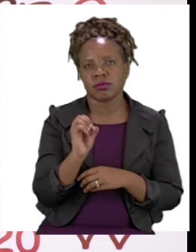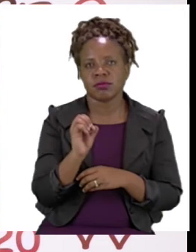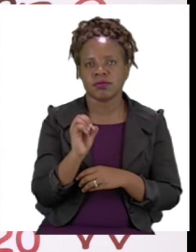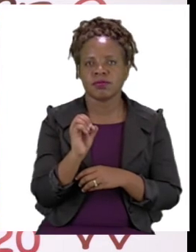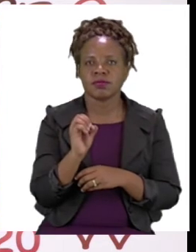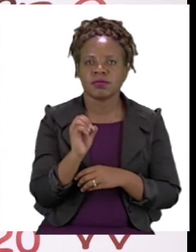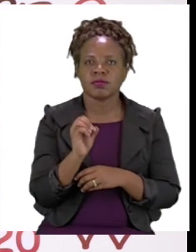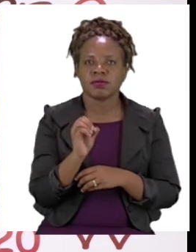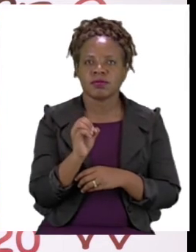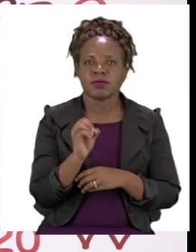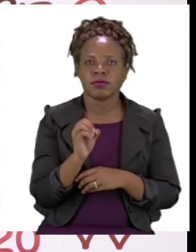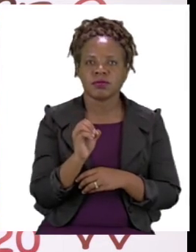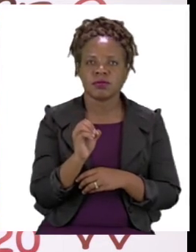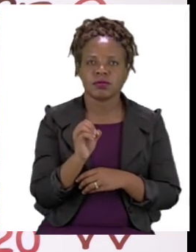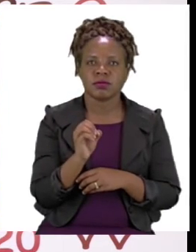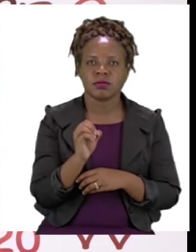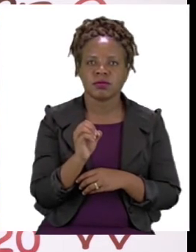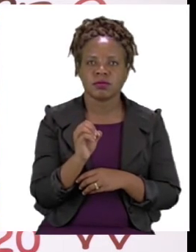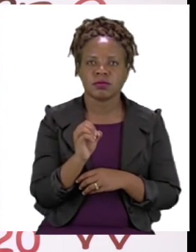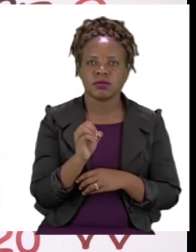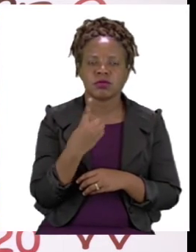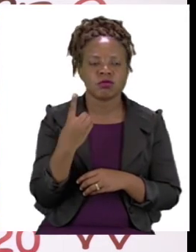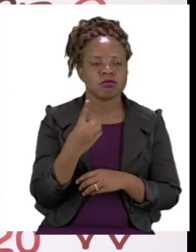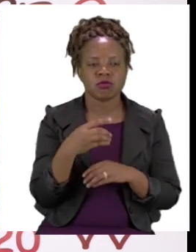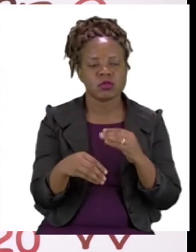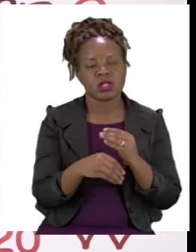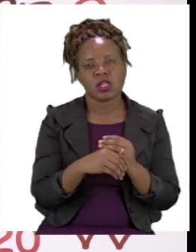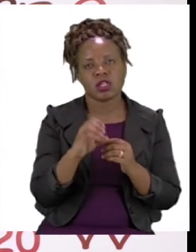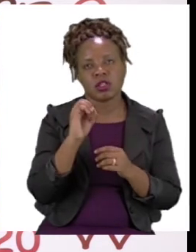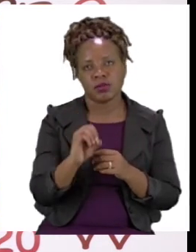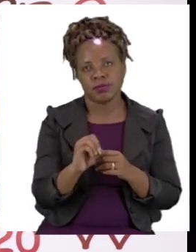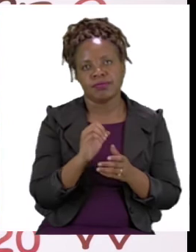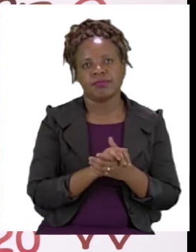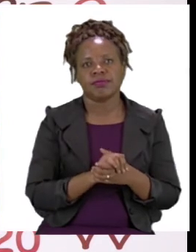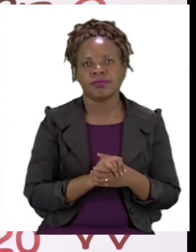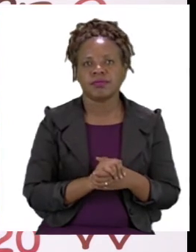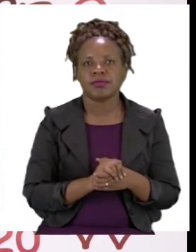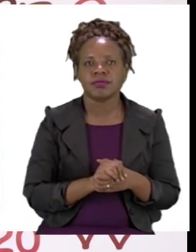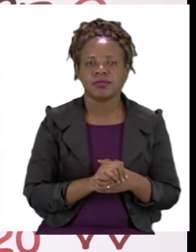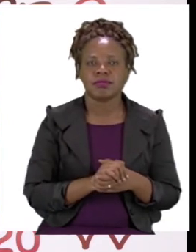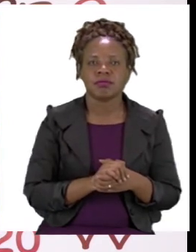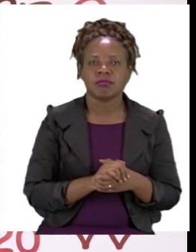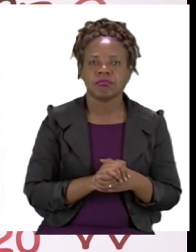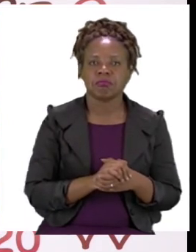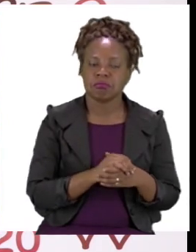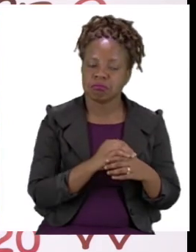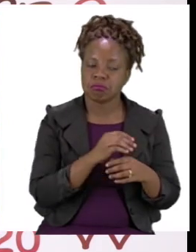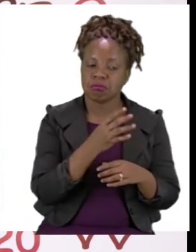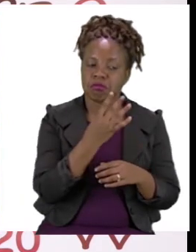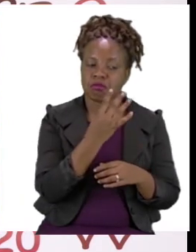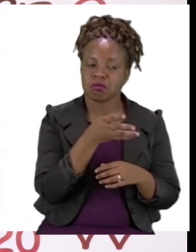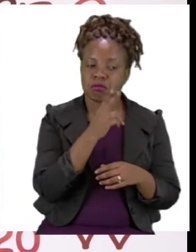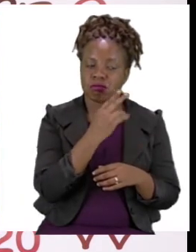by just adding the 0. Then our original answer which was 4.